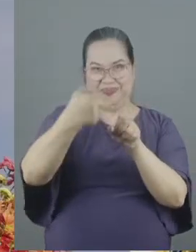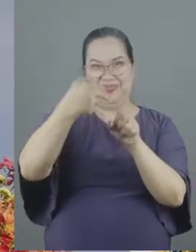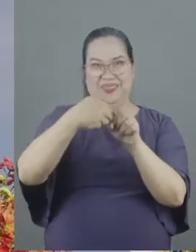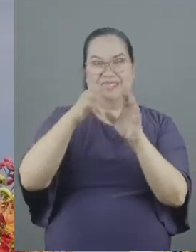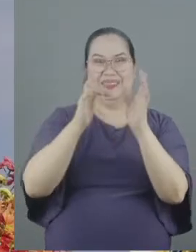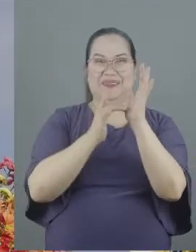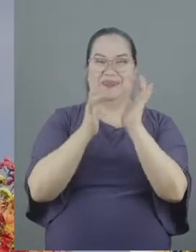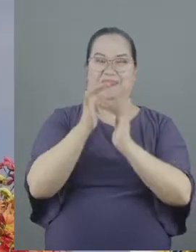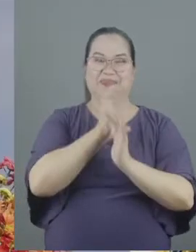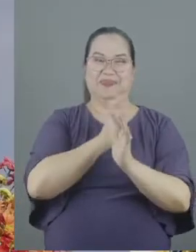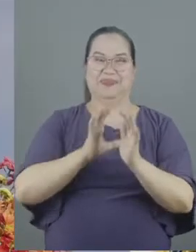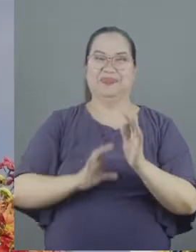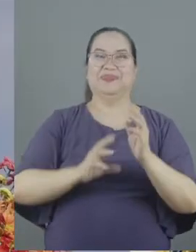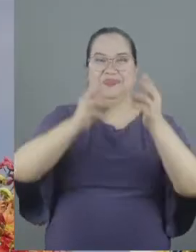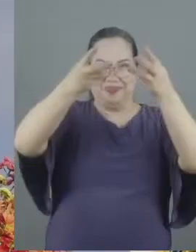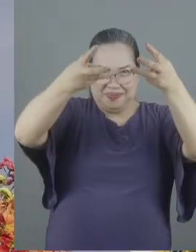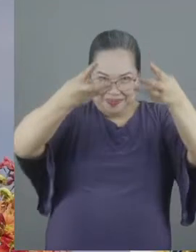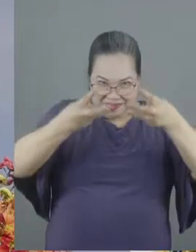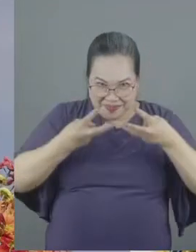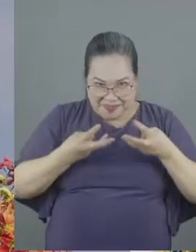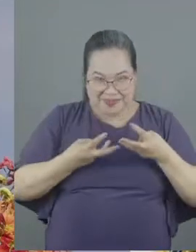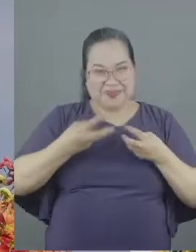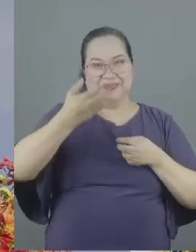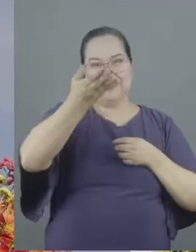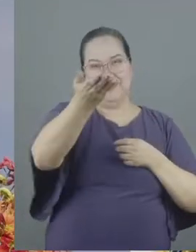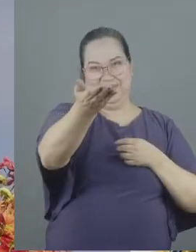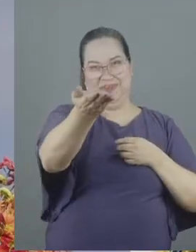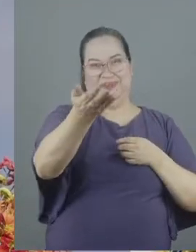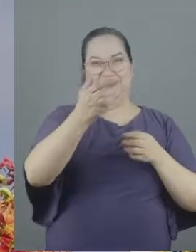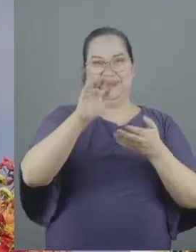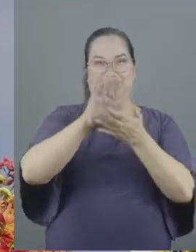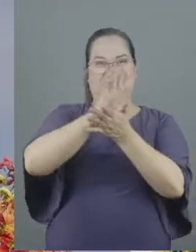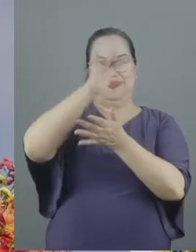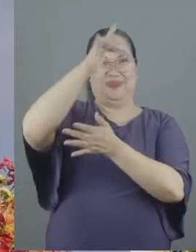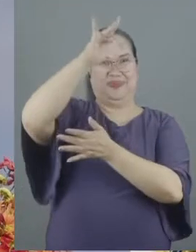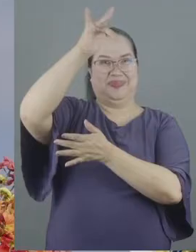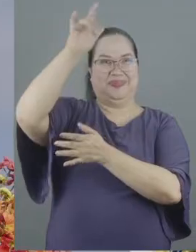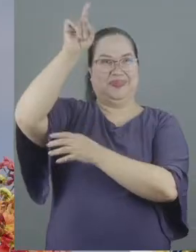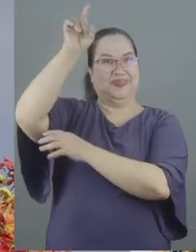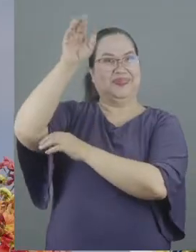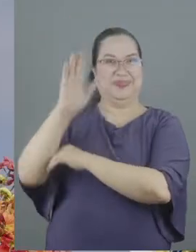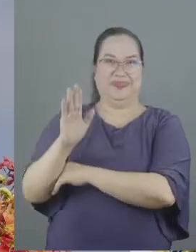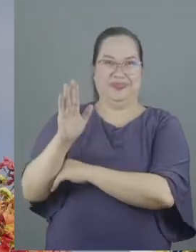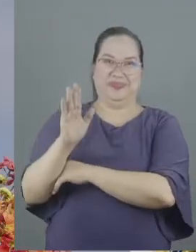has welcomed you for the glory of God.